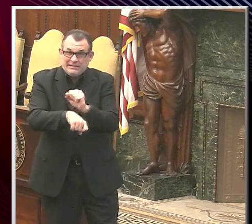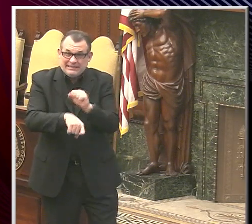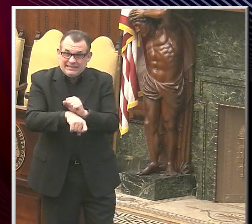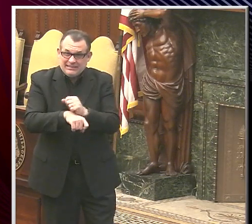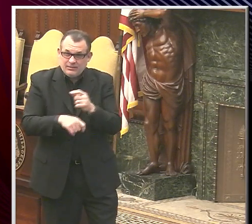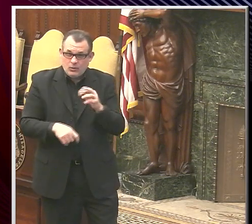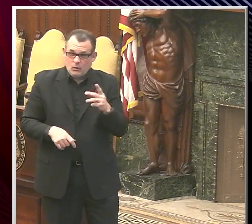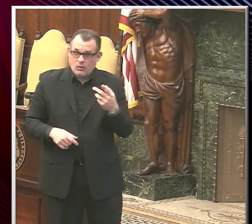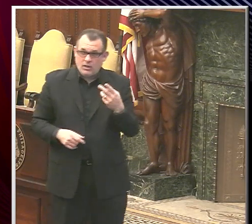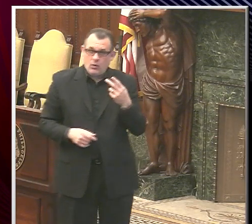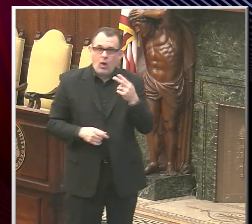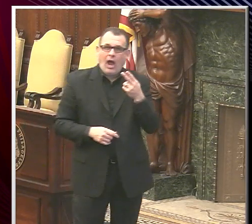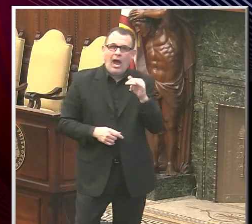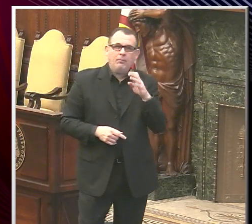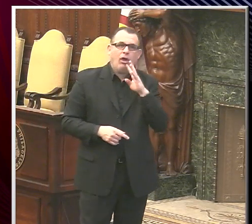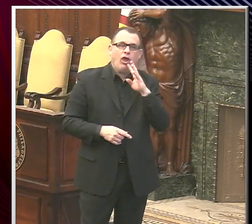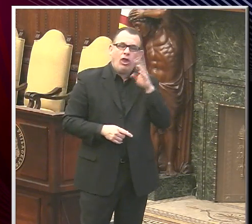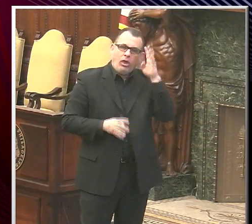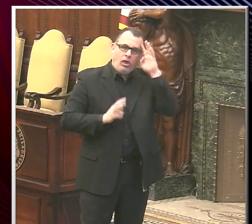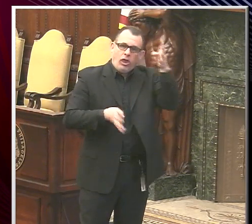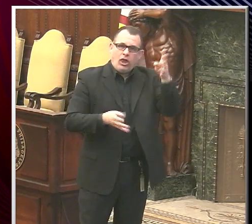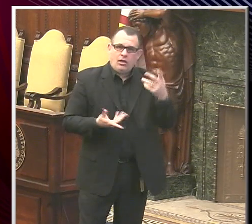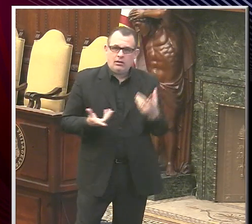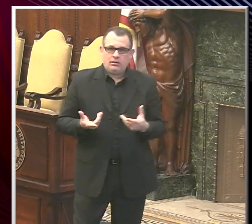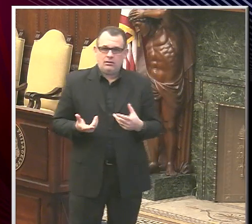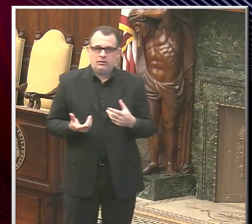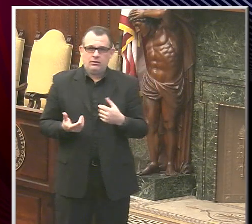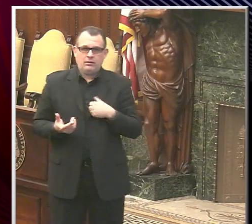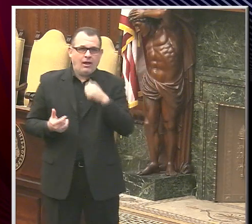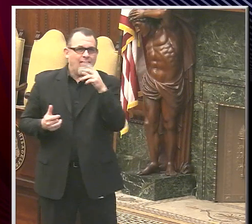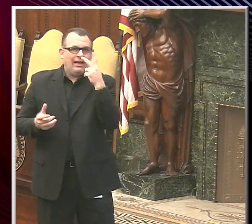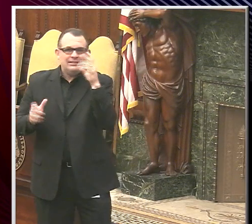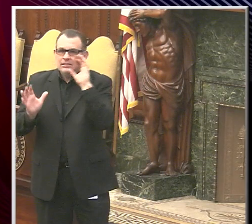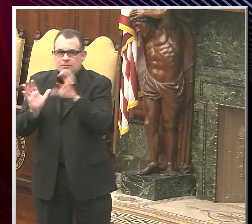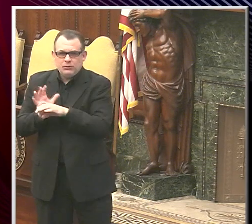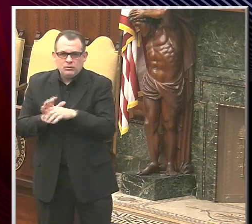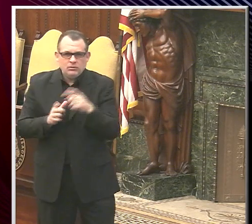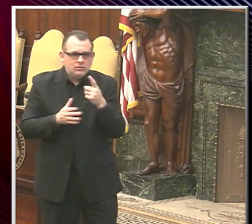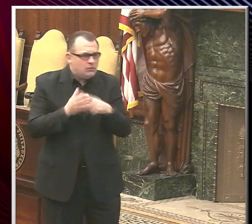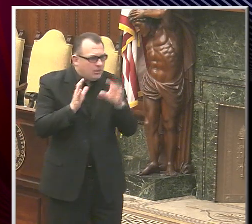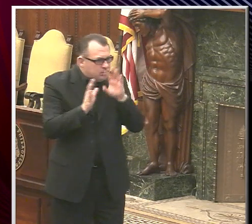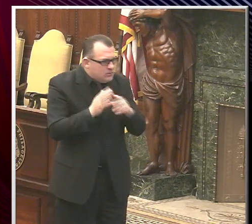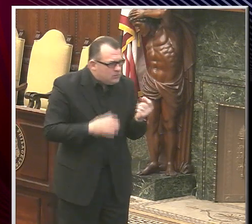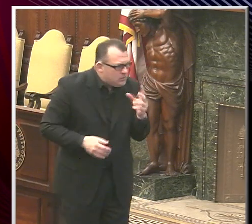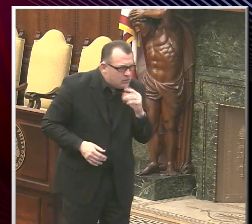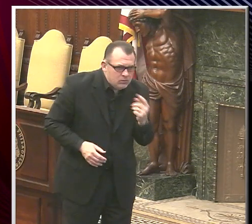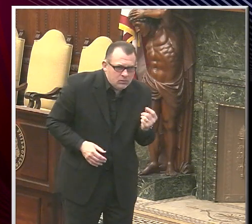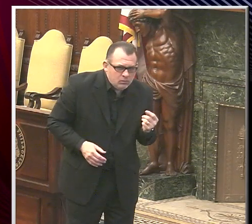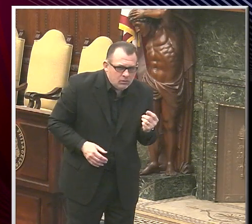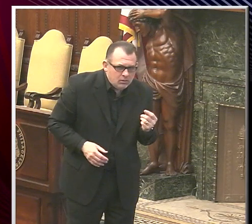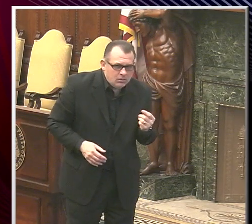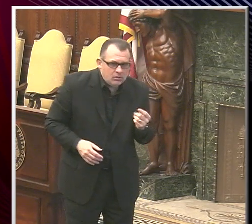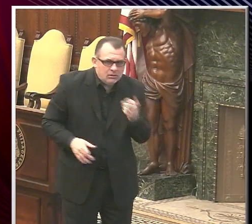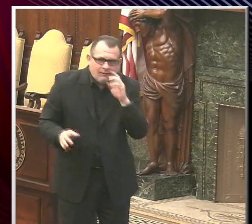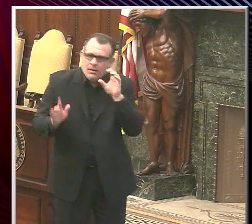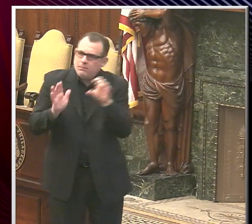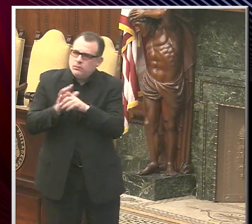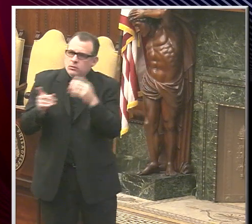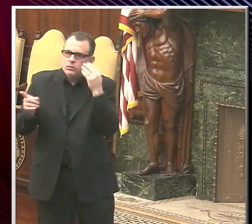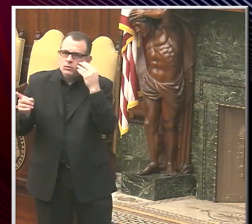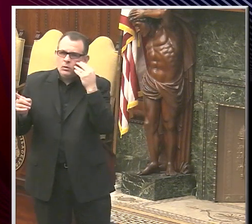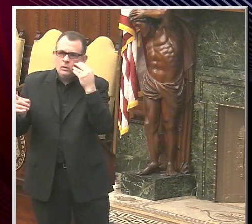I haven't seen the photo, so I can't answer the question. I haven't seen the photo either. What is it of? Just fans? It's a photo of